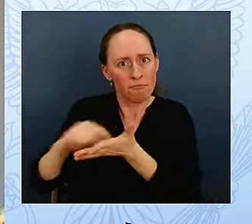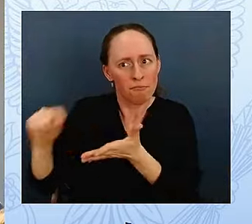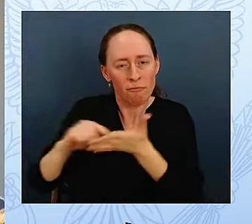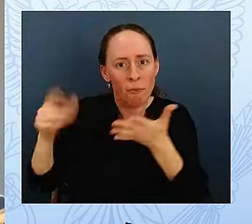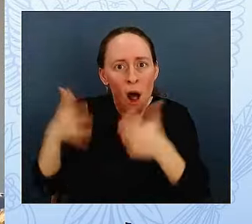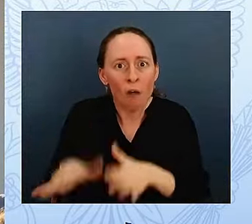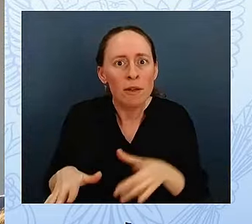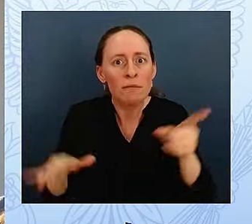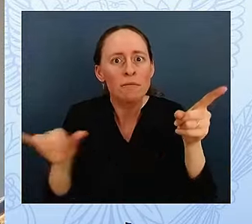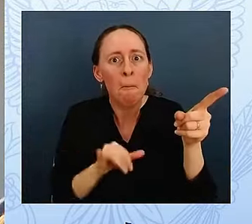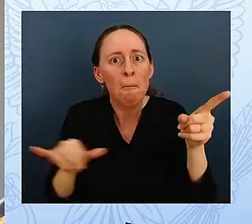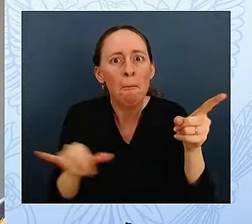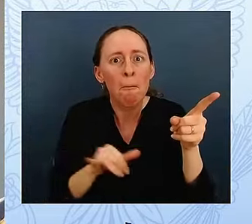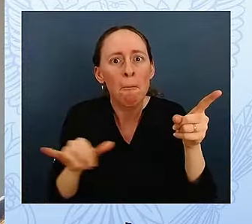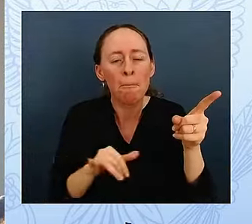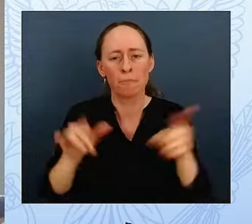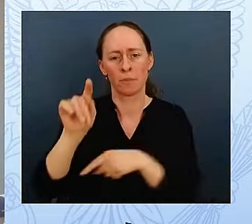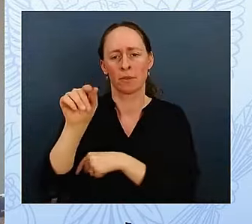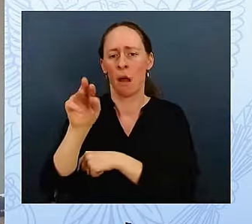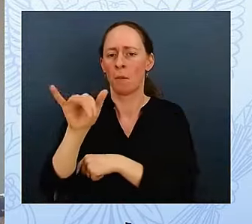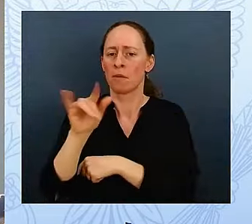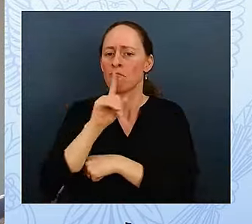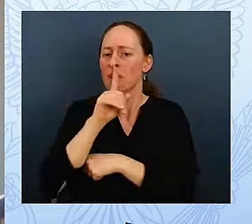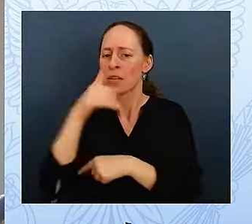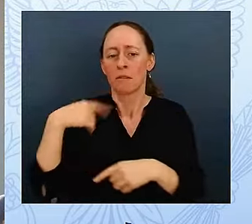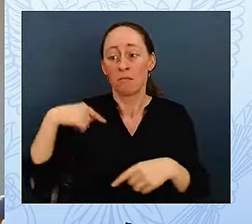of us, and we'll never forget it. Thank you.